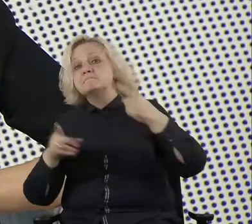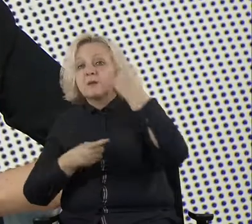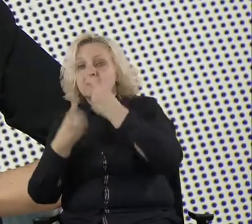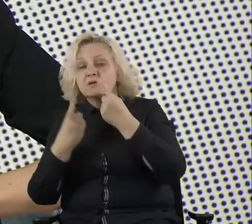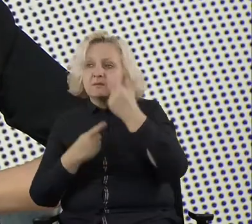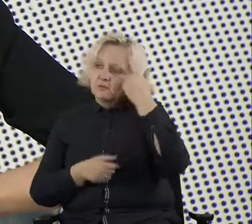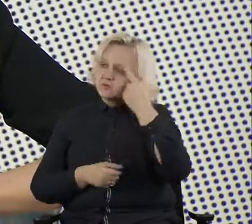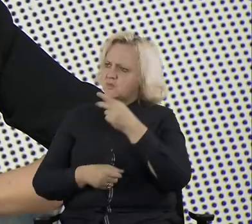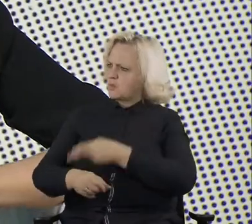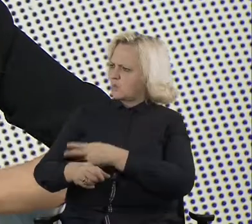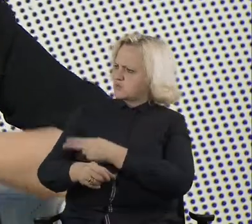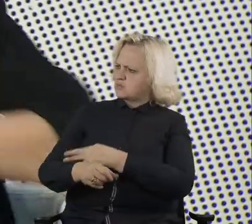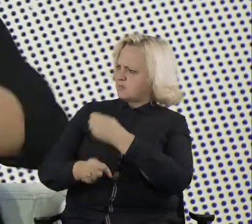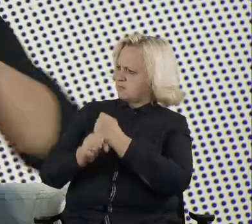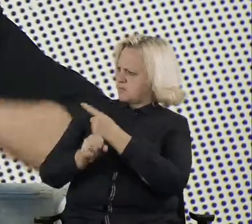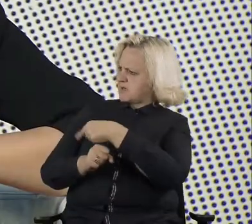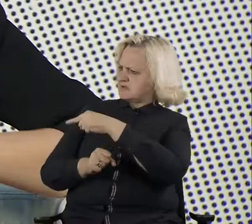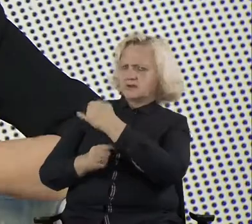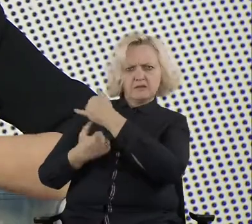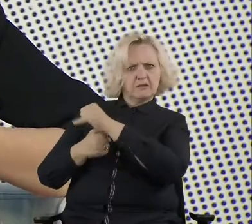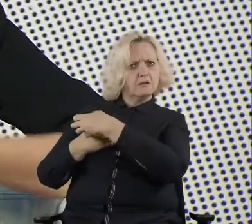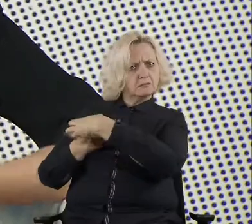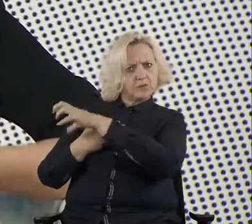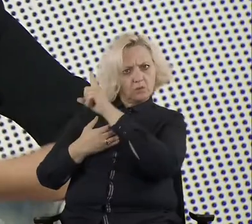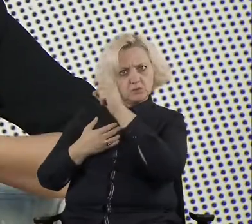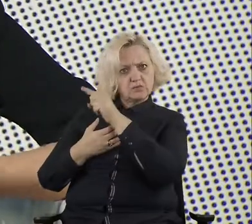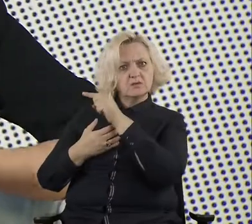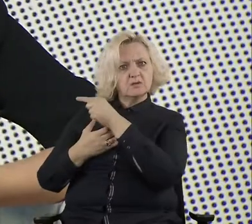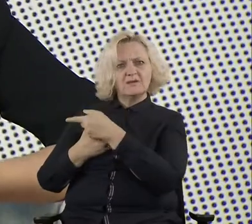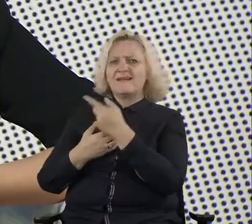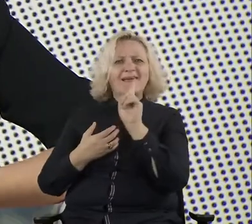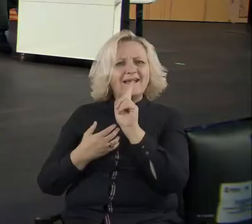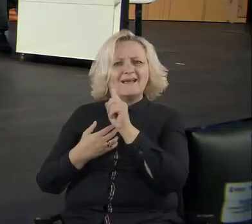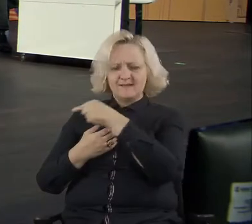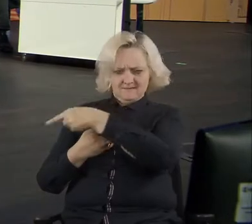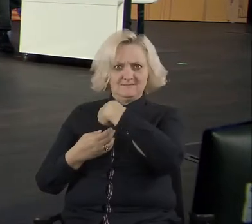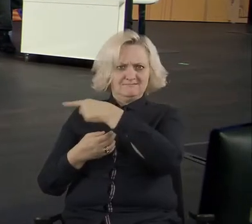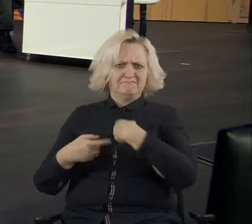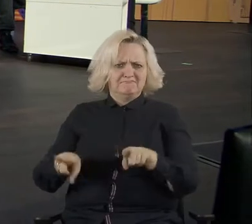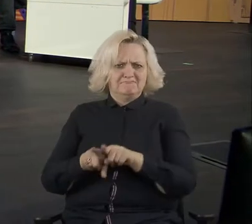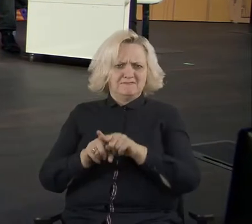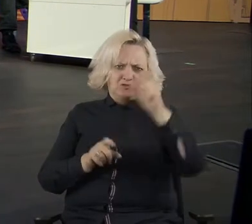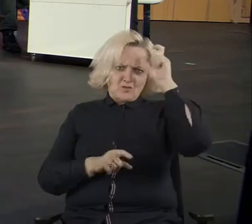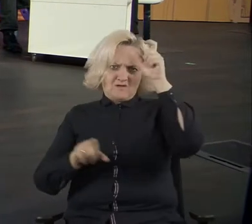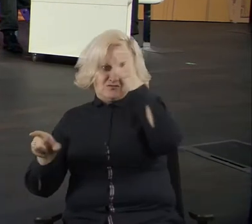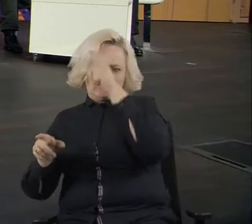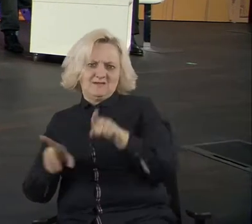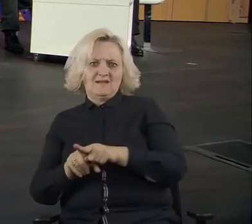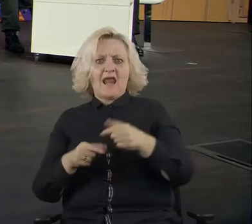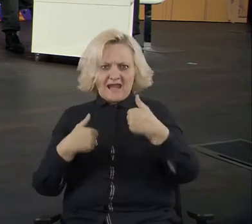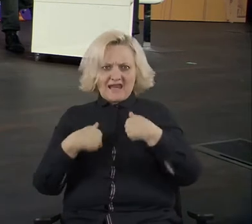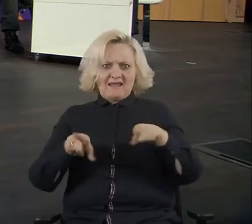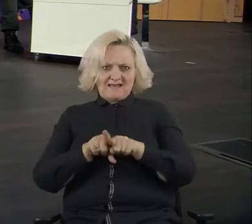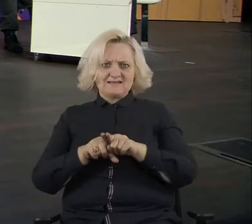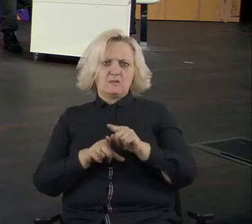they are the same people like all of us here. Uh, now I am also public servant, but, uh, and now I am public servant and me,